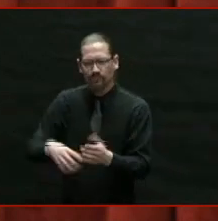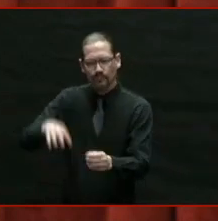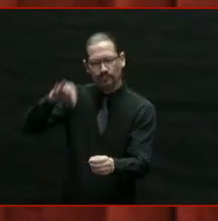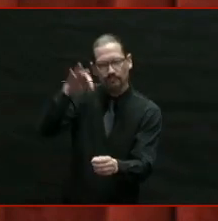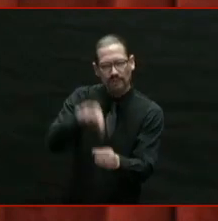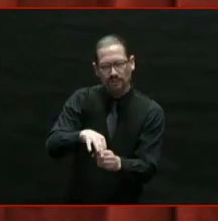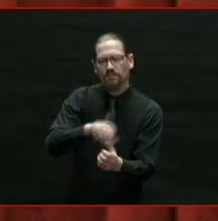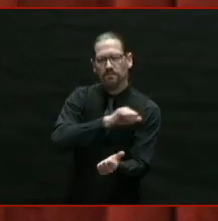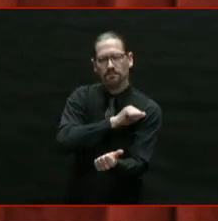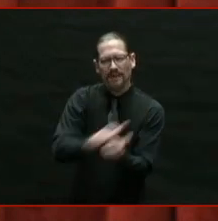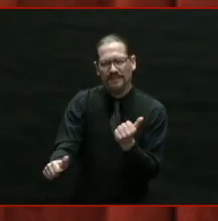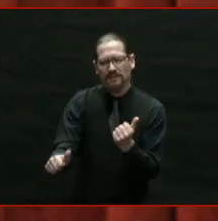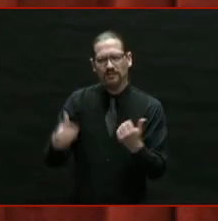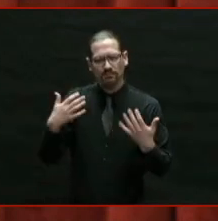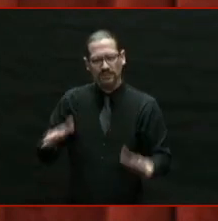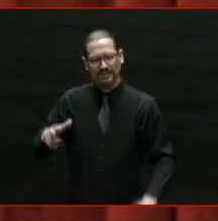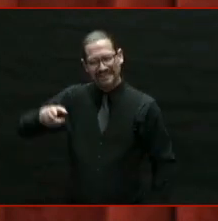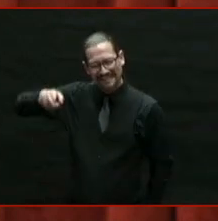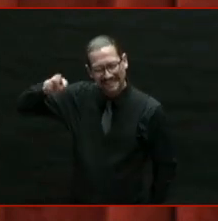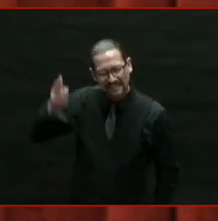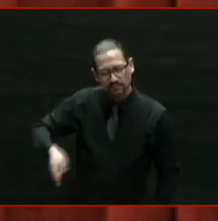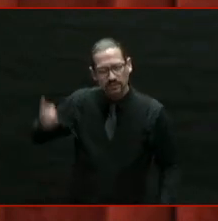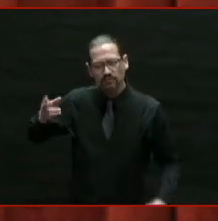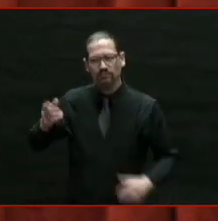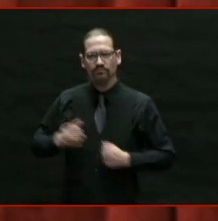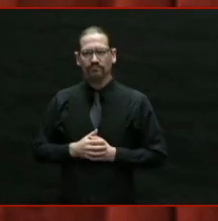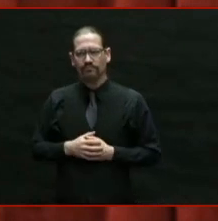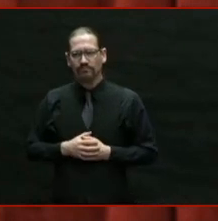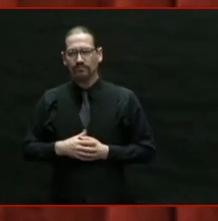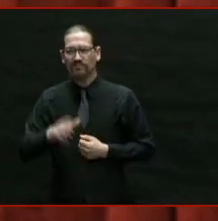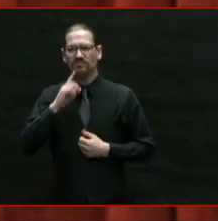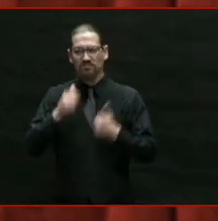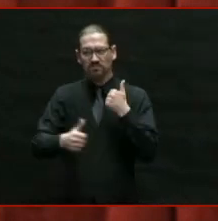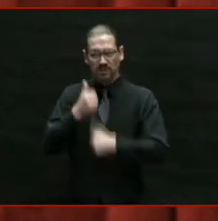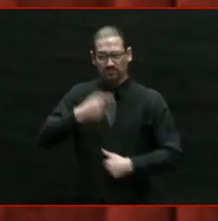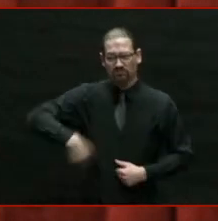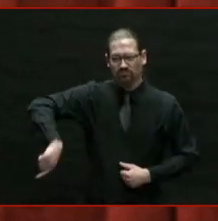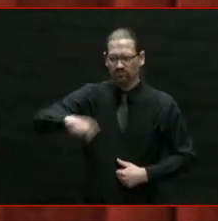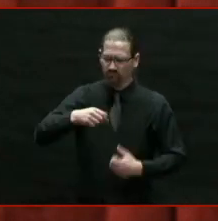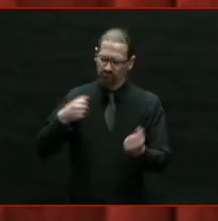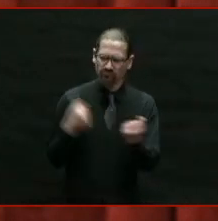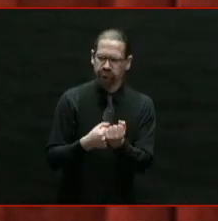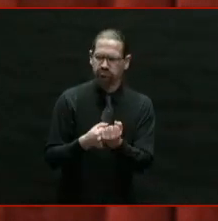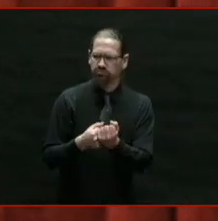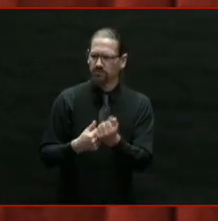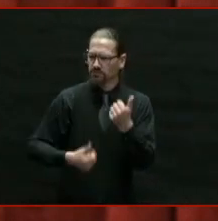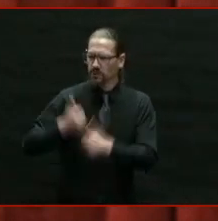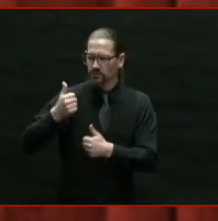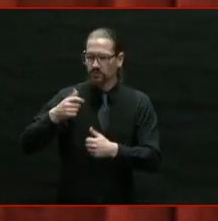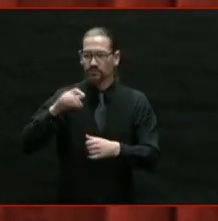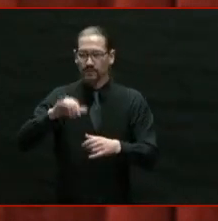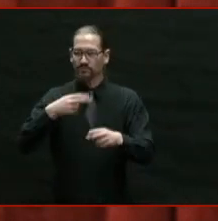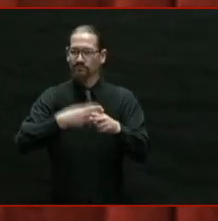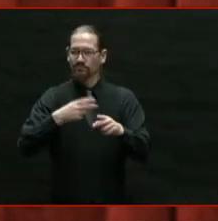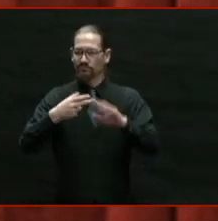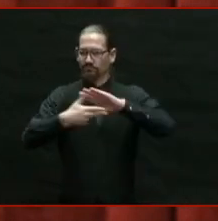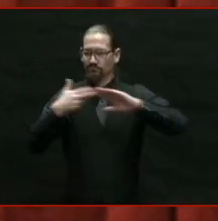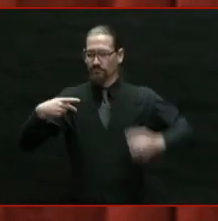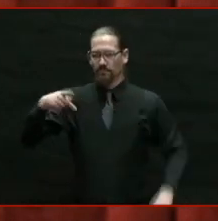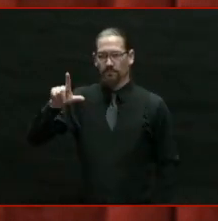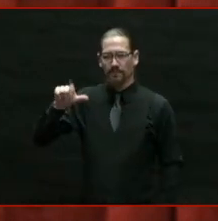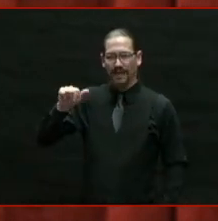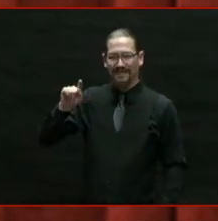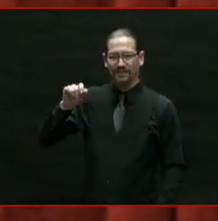voting overwhelmingly to finally remove the word plantations from the official name of our great